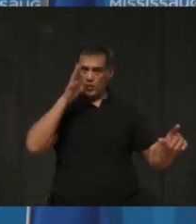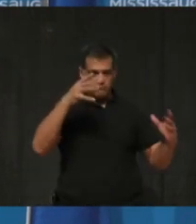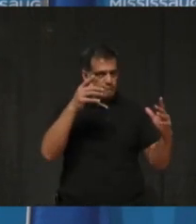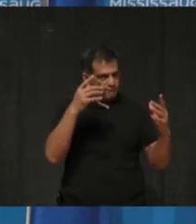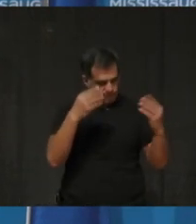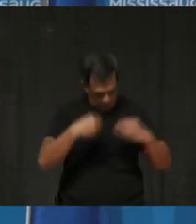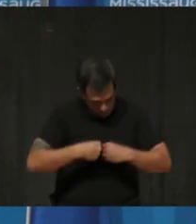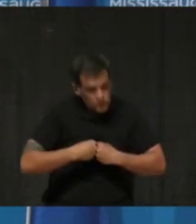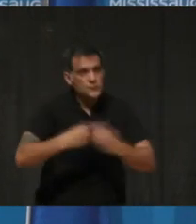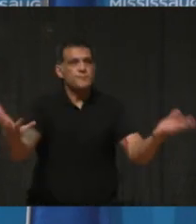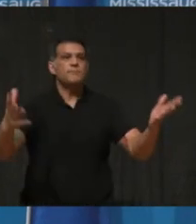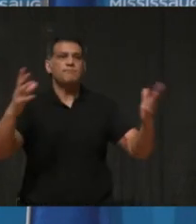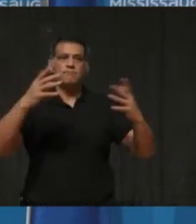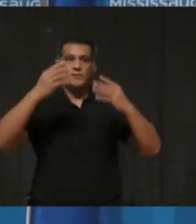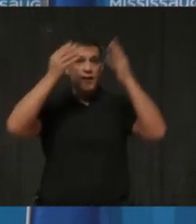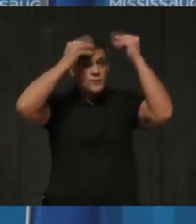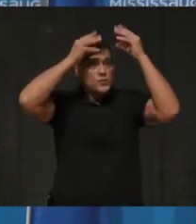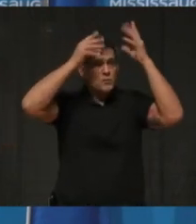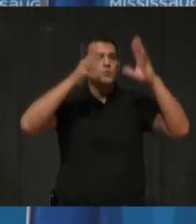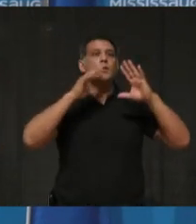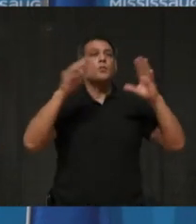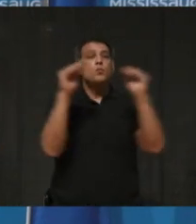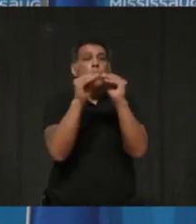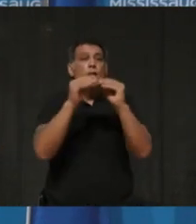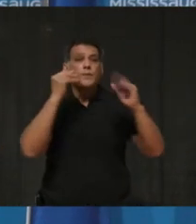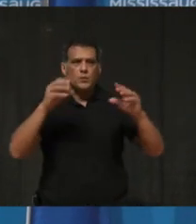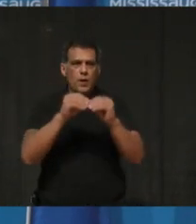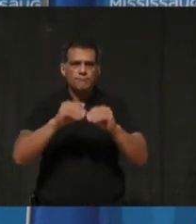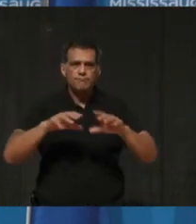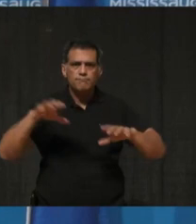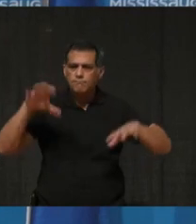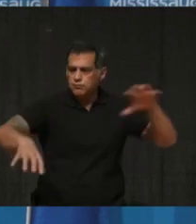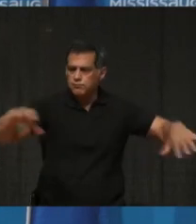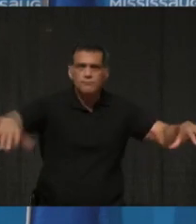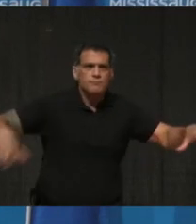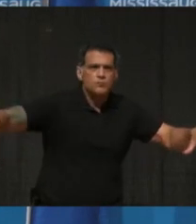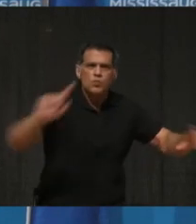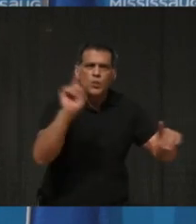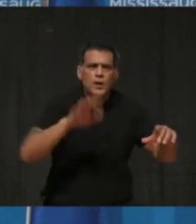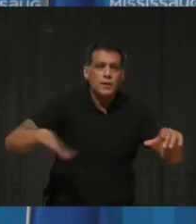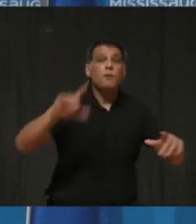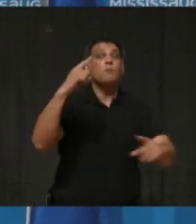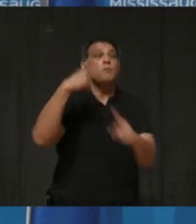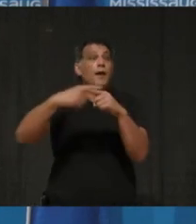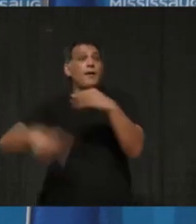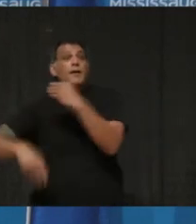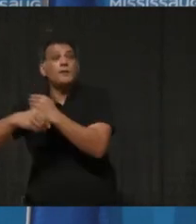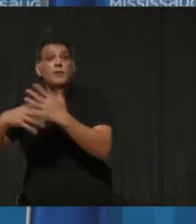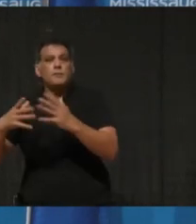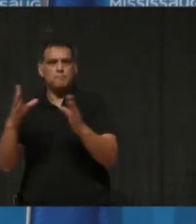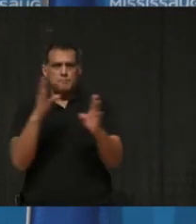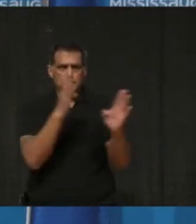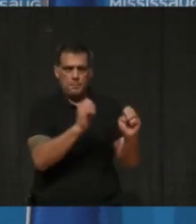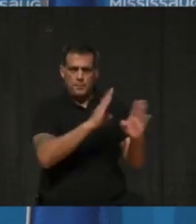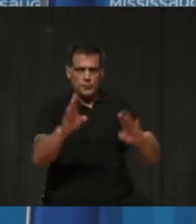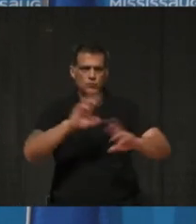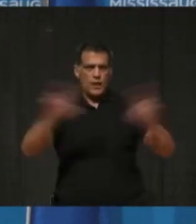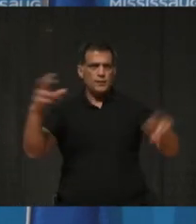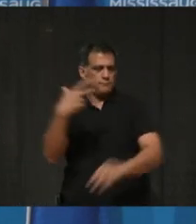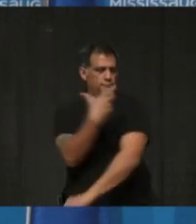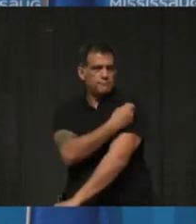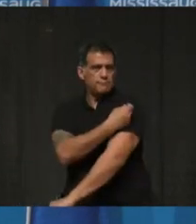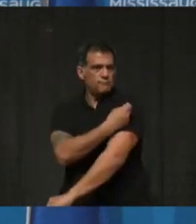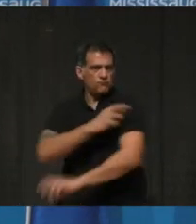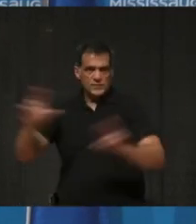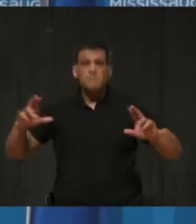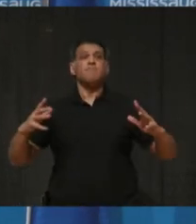and details as well as other plans for additional modalities as provincial allocations for Peel and